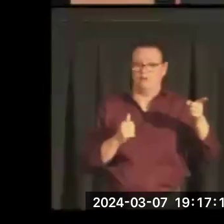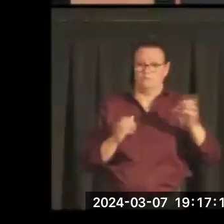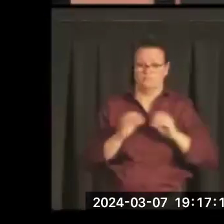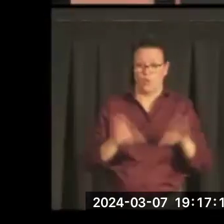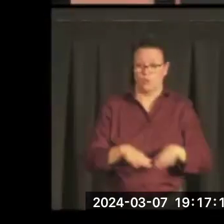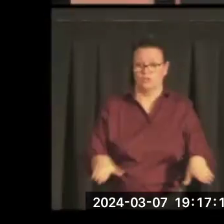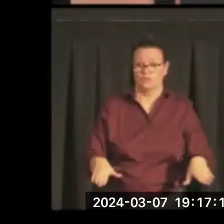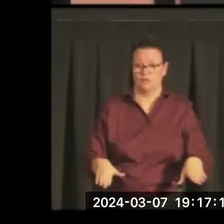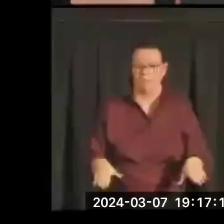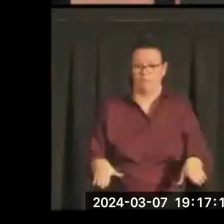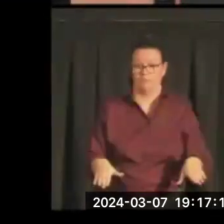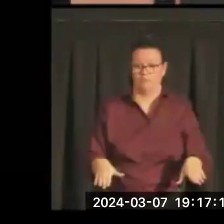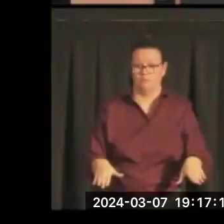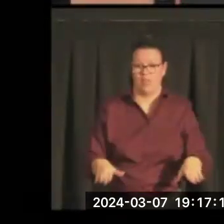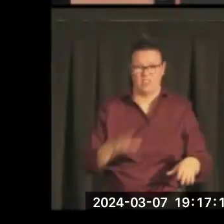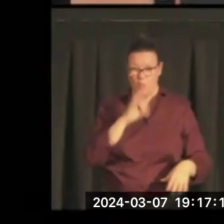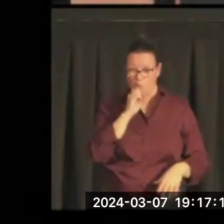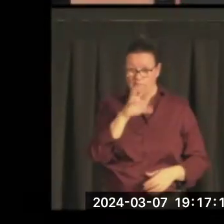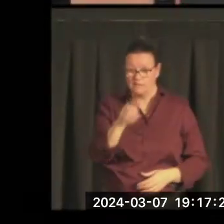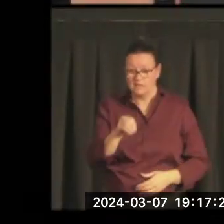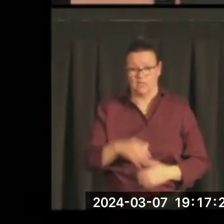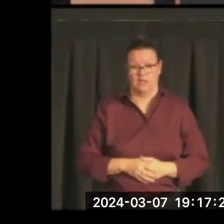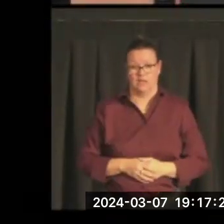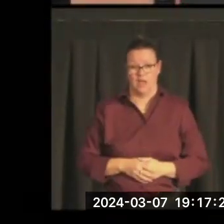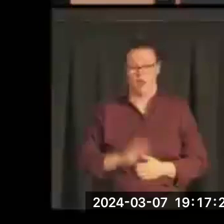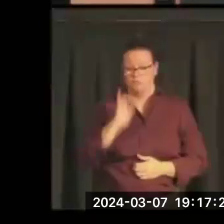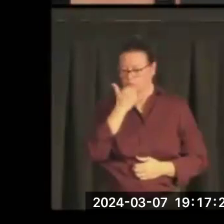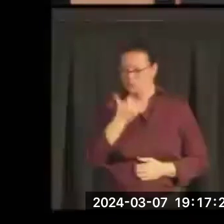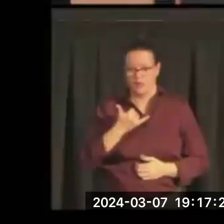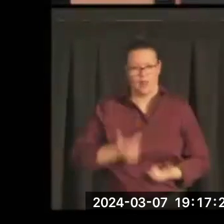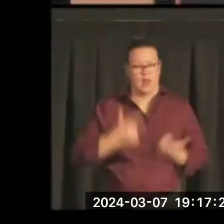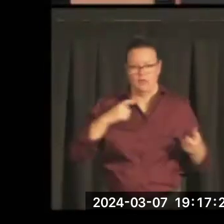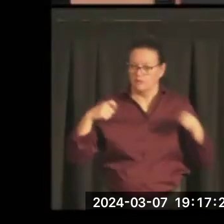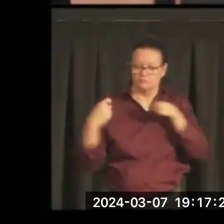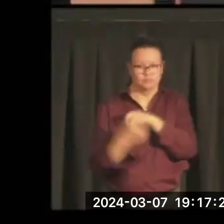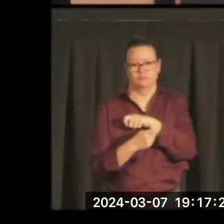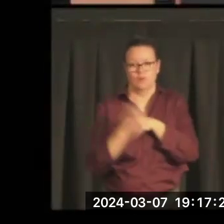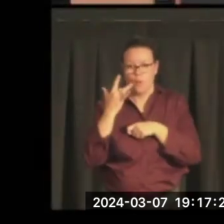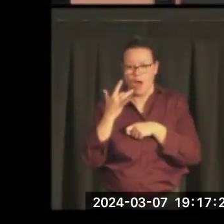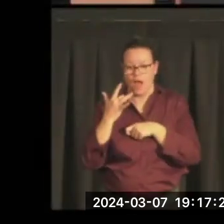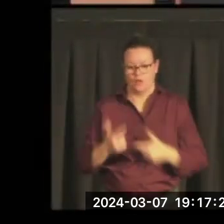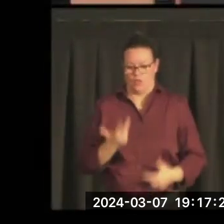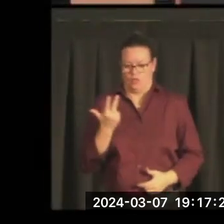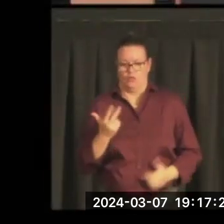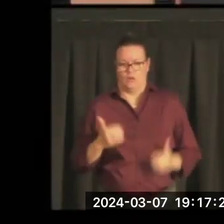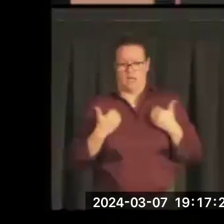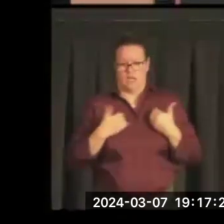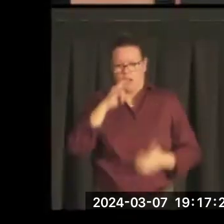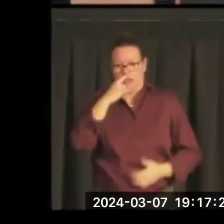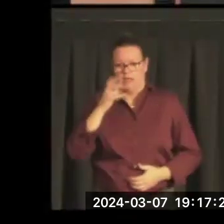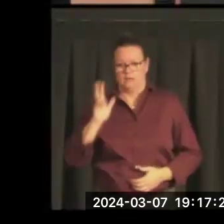the disruption, and this is why I want to draw your attention to his face. He's not a happy boy.